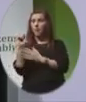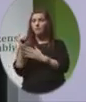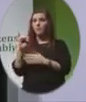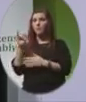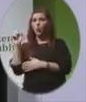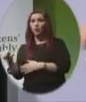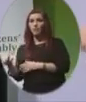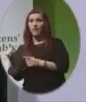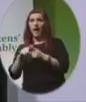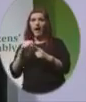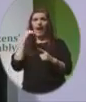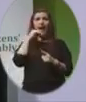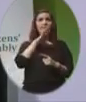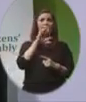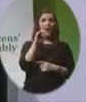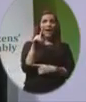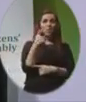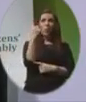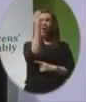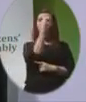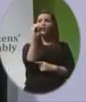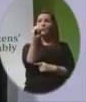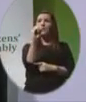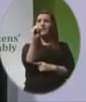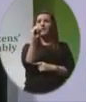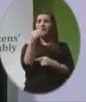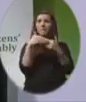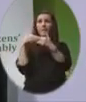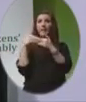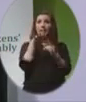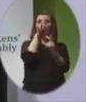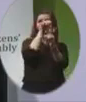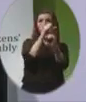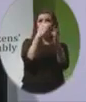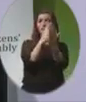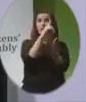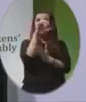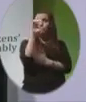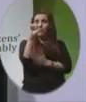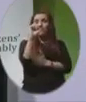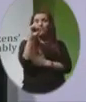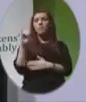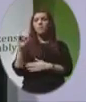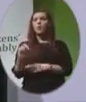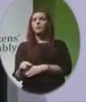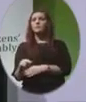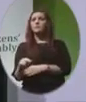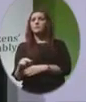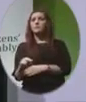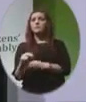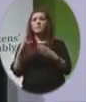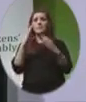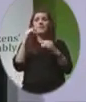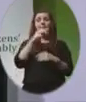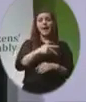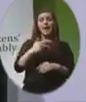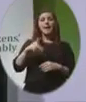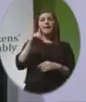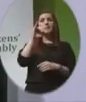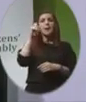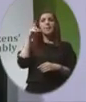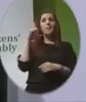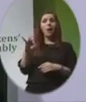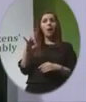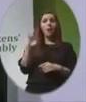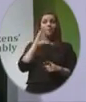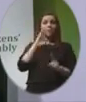target of aborting 100% of babies diagnosed with the condition. Denmark has set a goal of being a Down syndrome